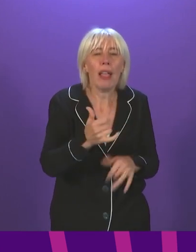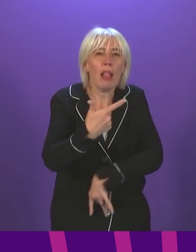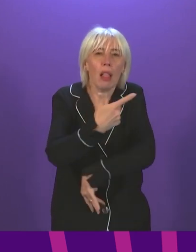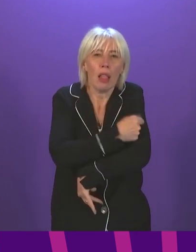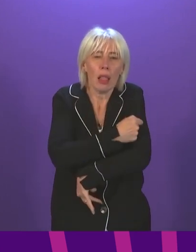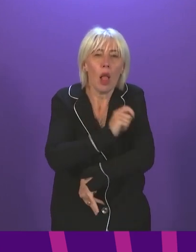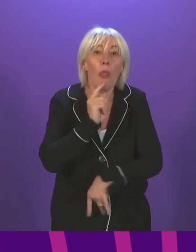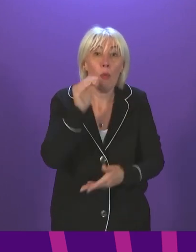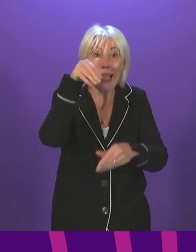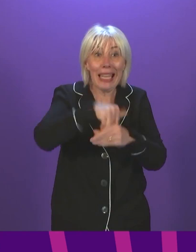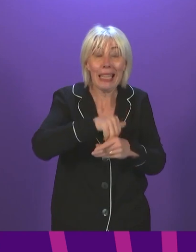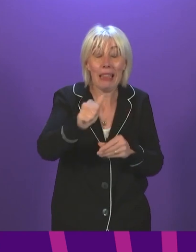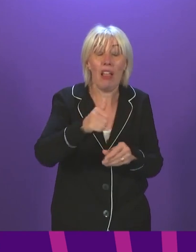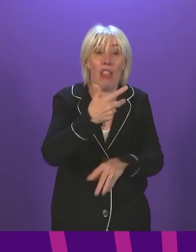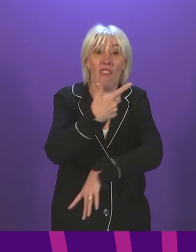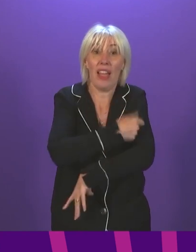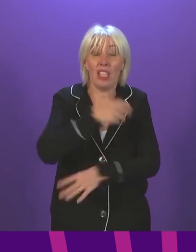vaccine certification scheme?